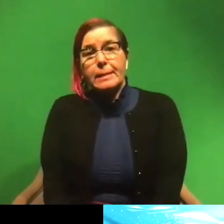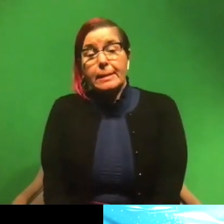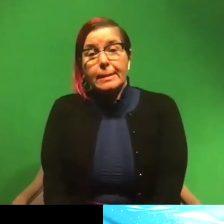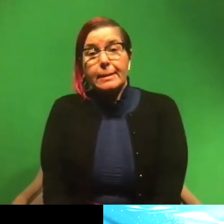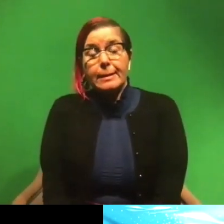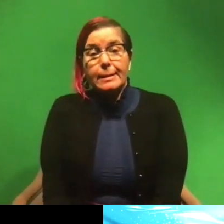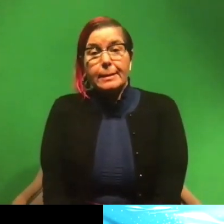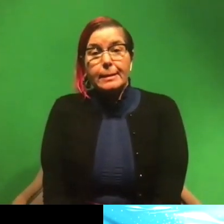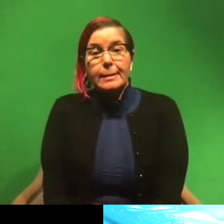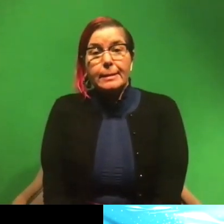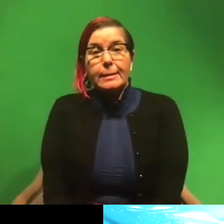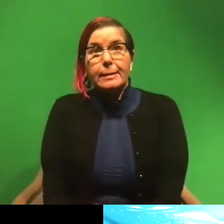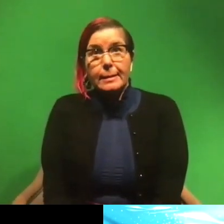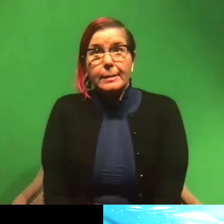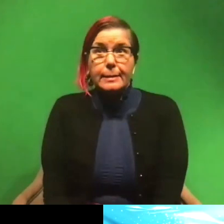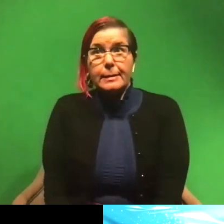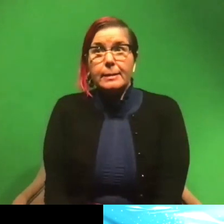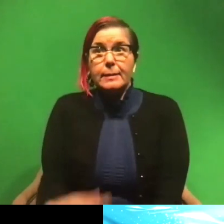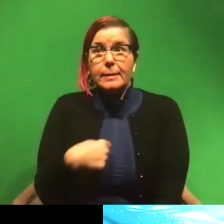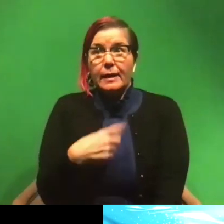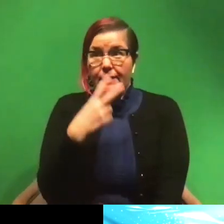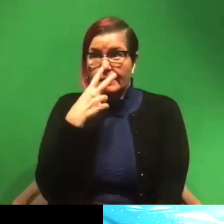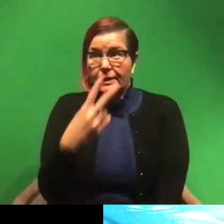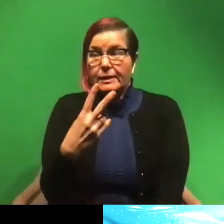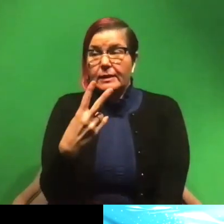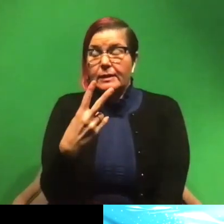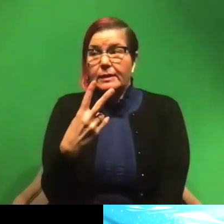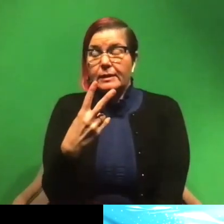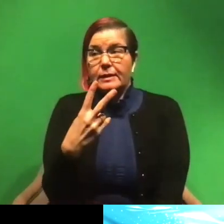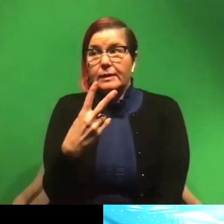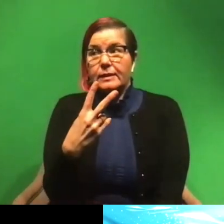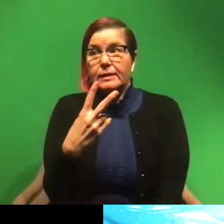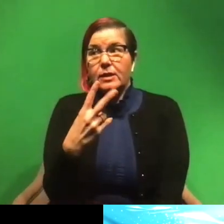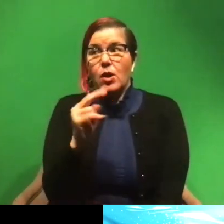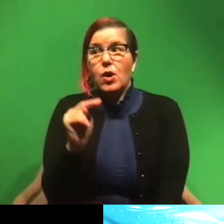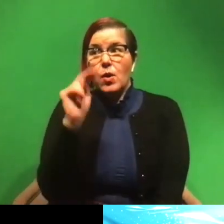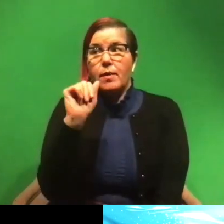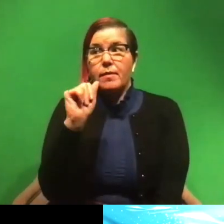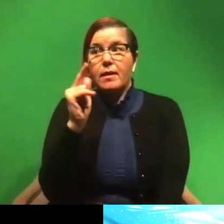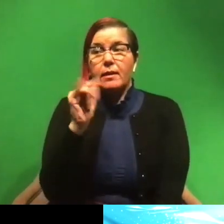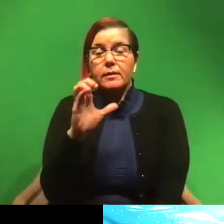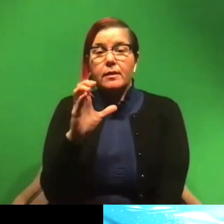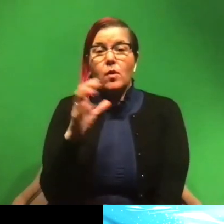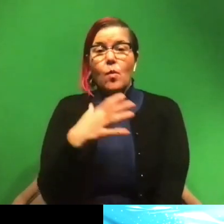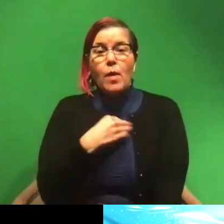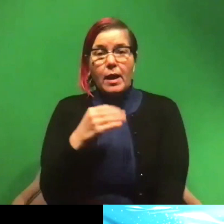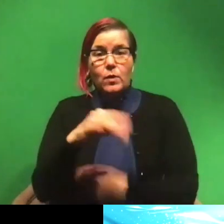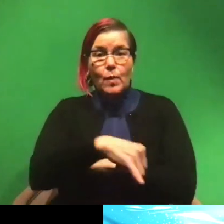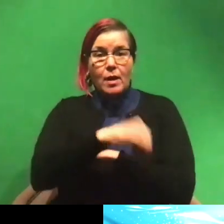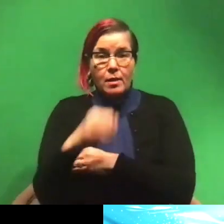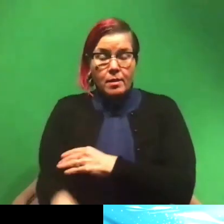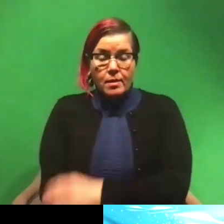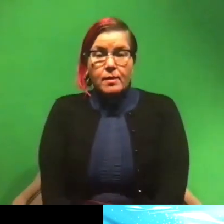so I've seen a North Atlantic white right whale, uh,